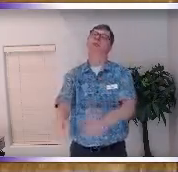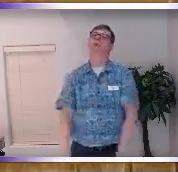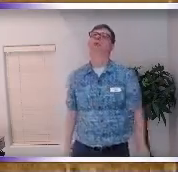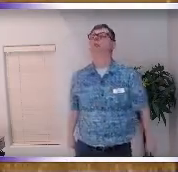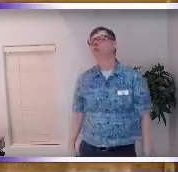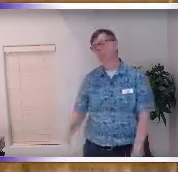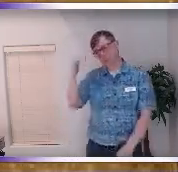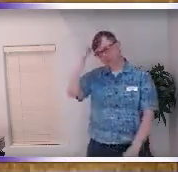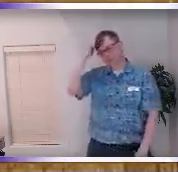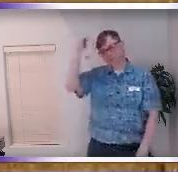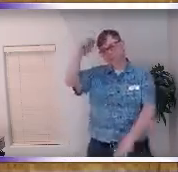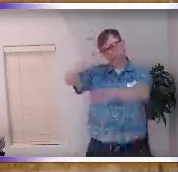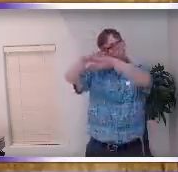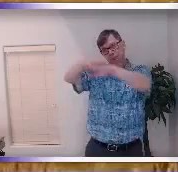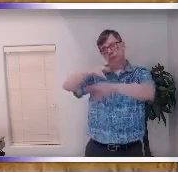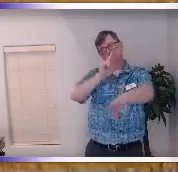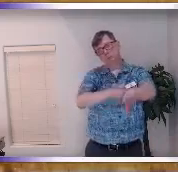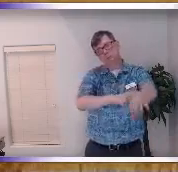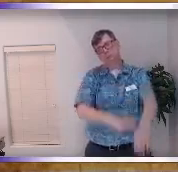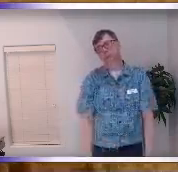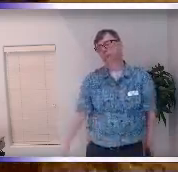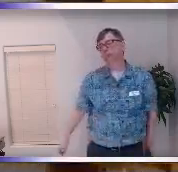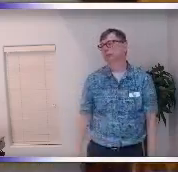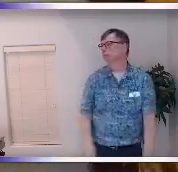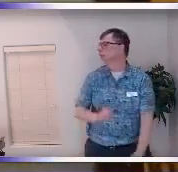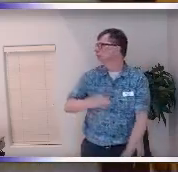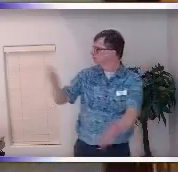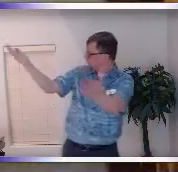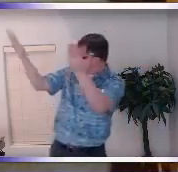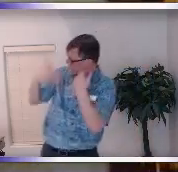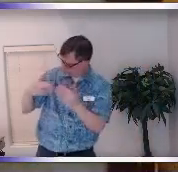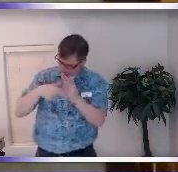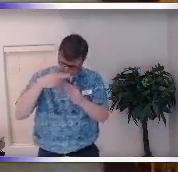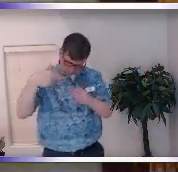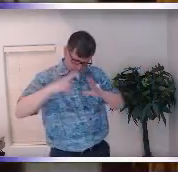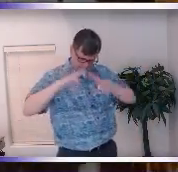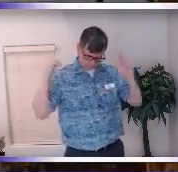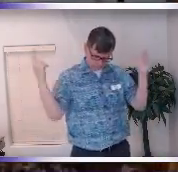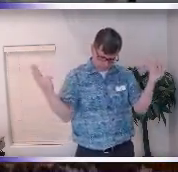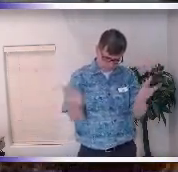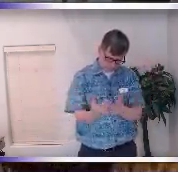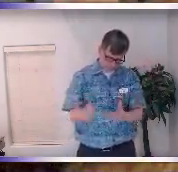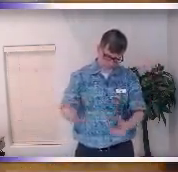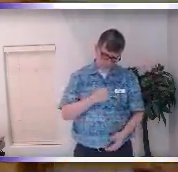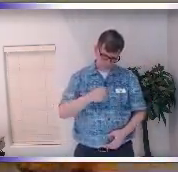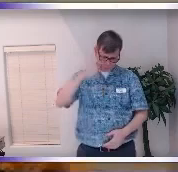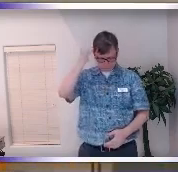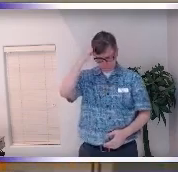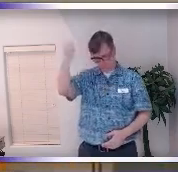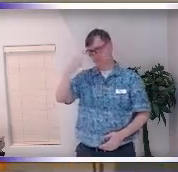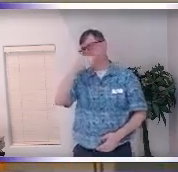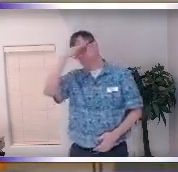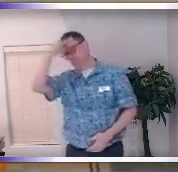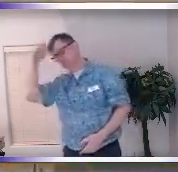a mindfulness moment and so I coming into a new community and and my mind likes to see everything that